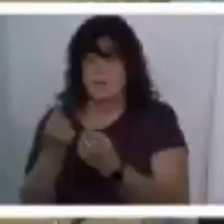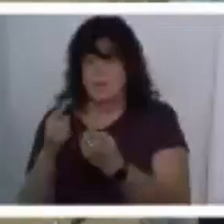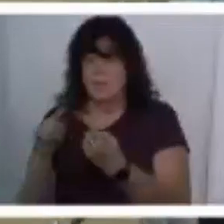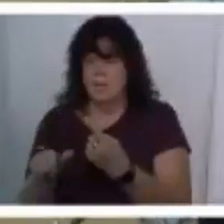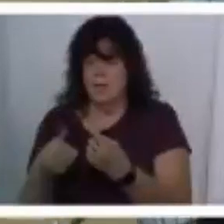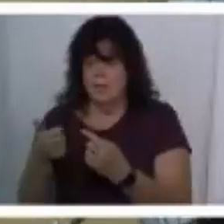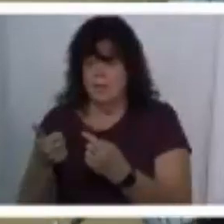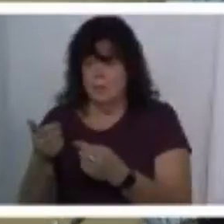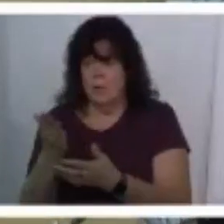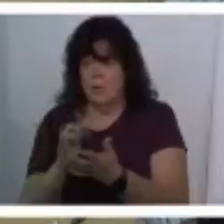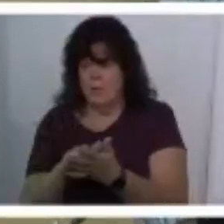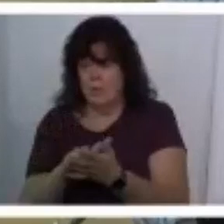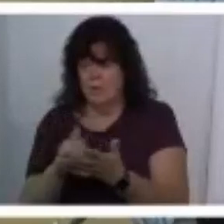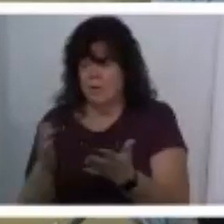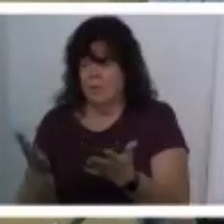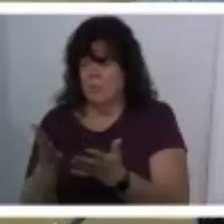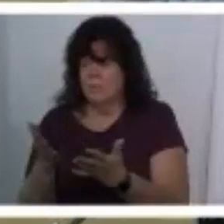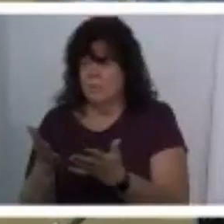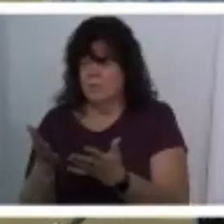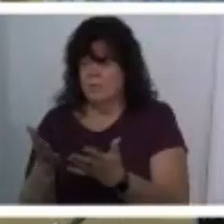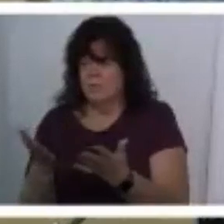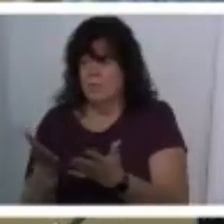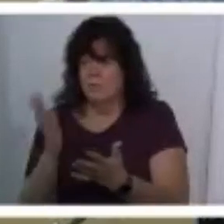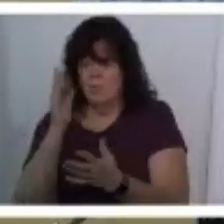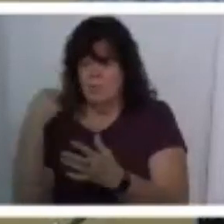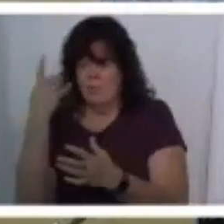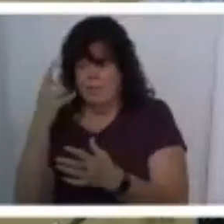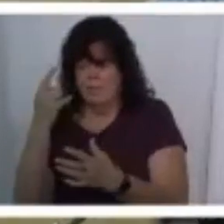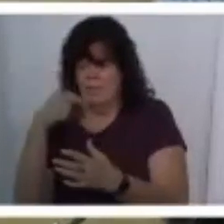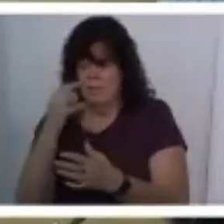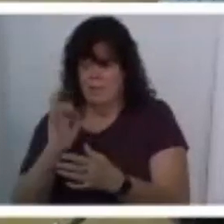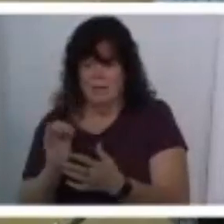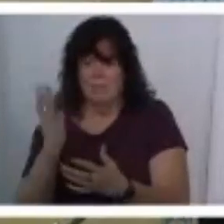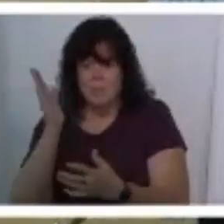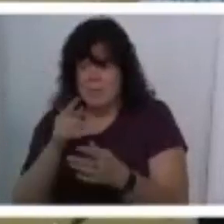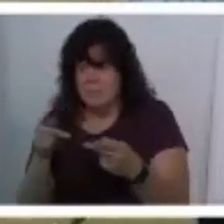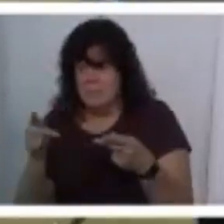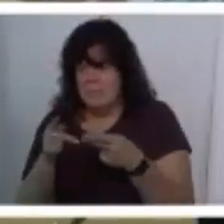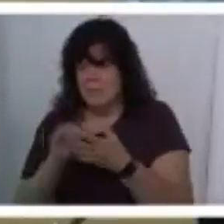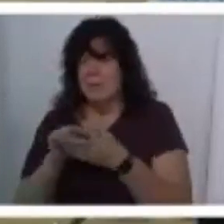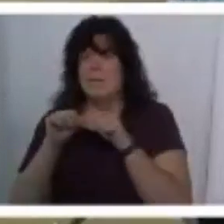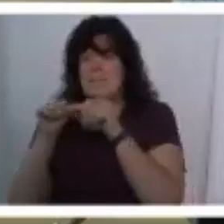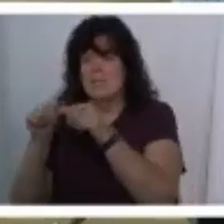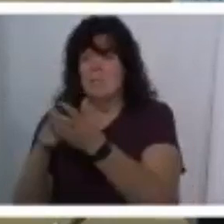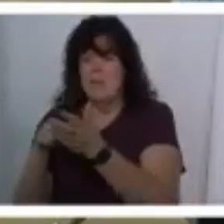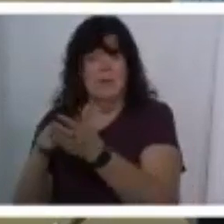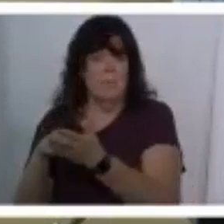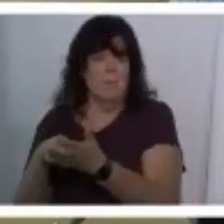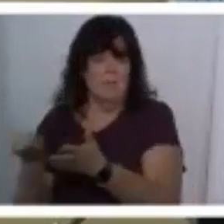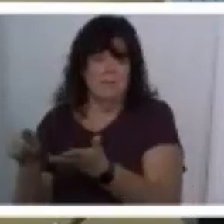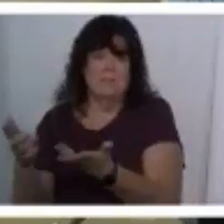side of it what is it going to look like will we be in a position to continue paying our bills